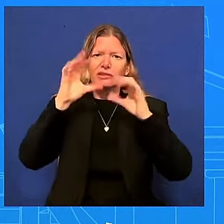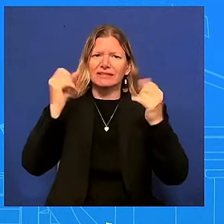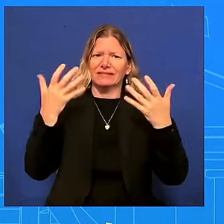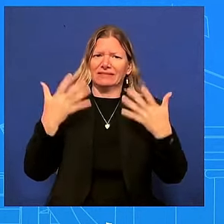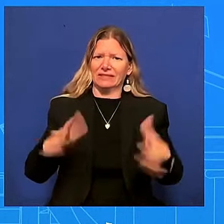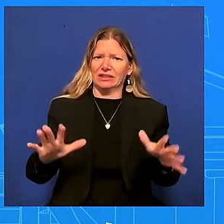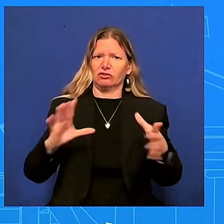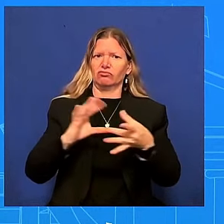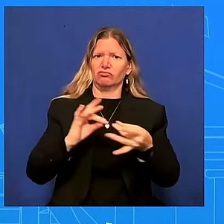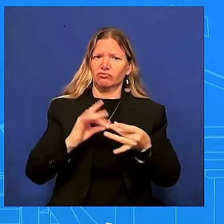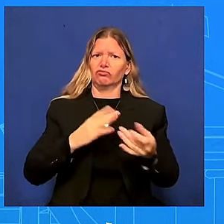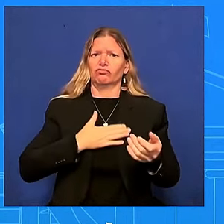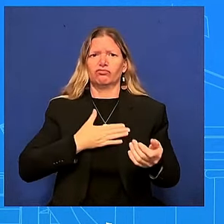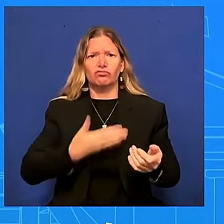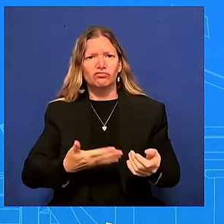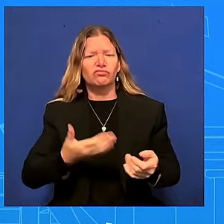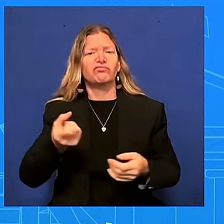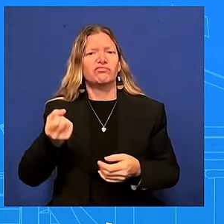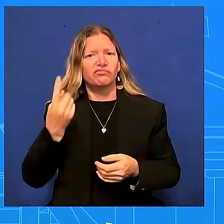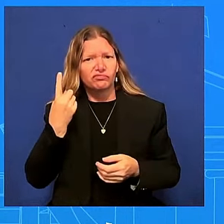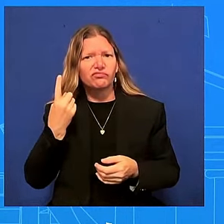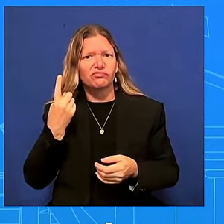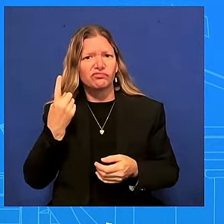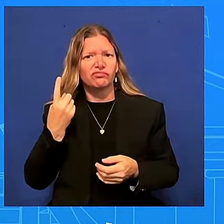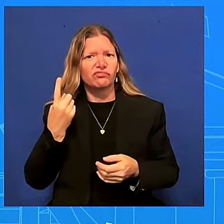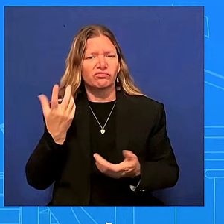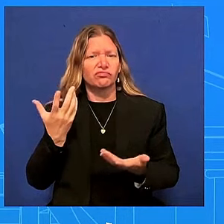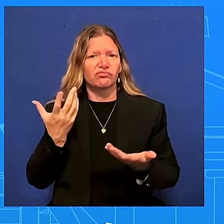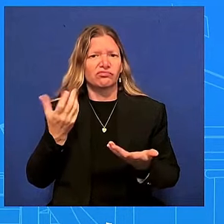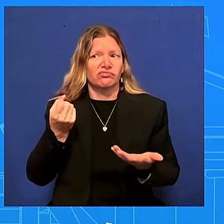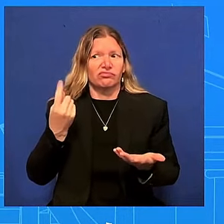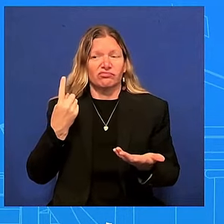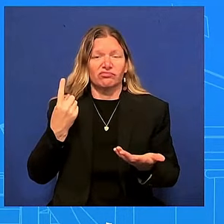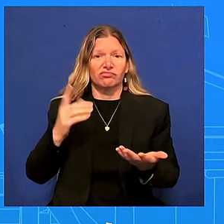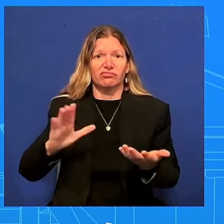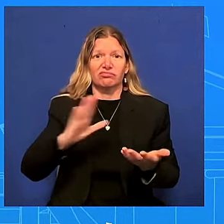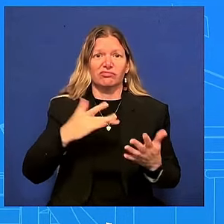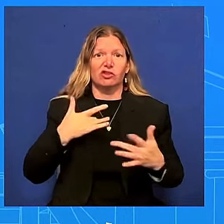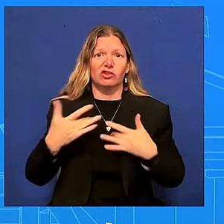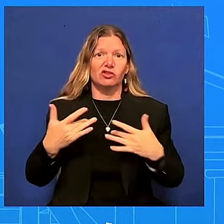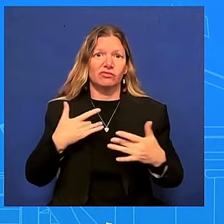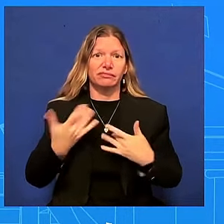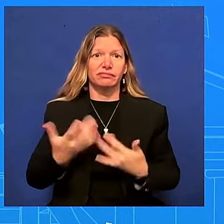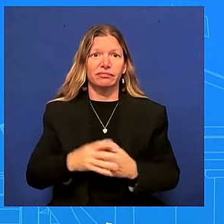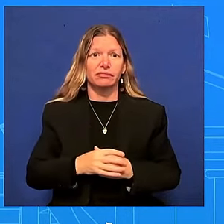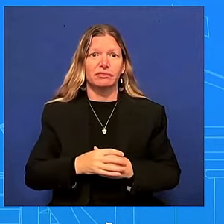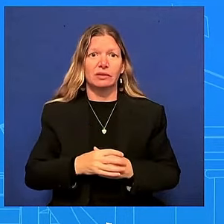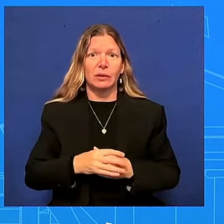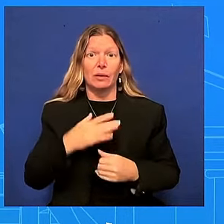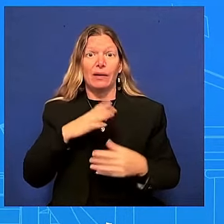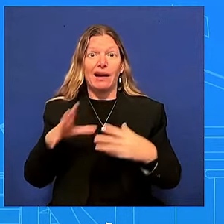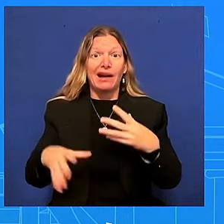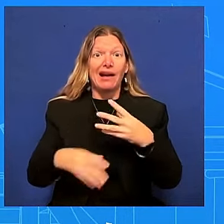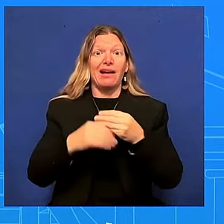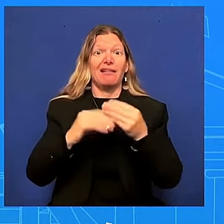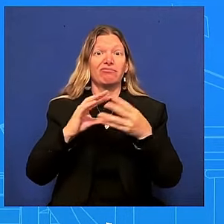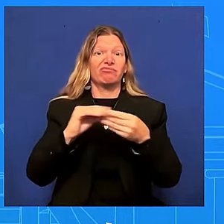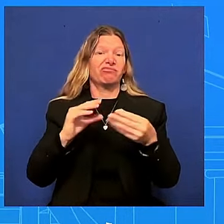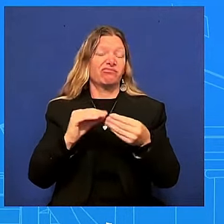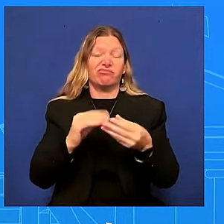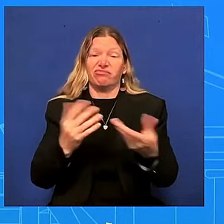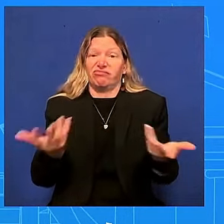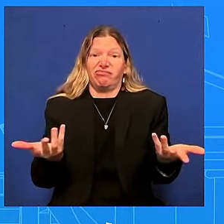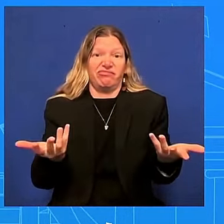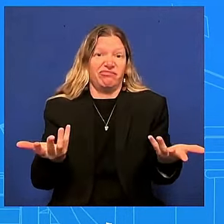and so i cannot speak to anything beyond what i just shared the president the has